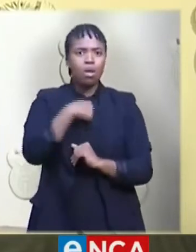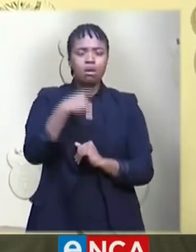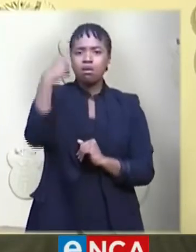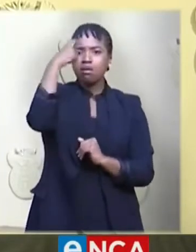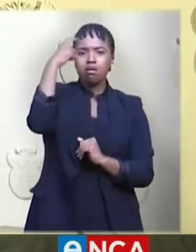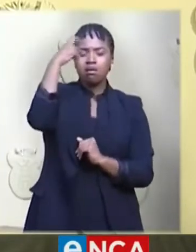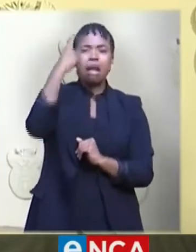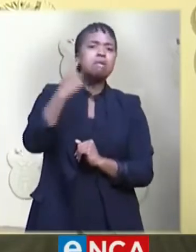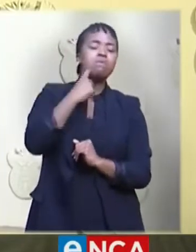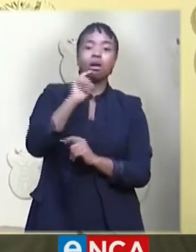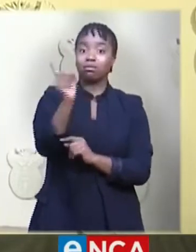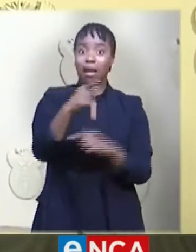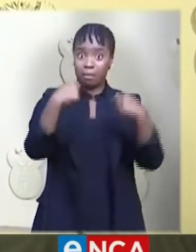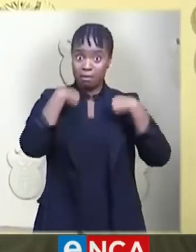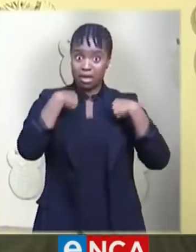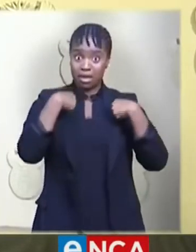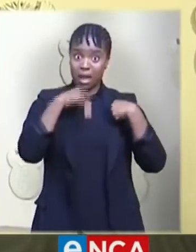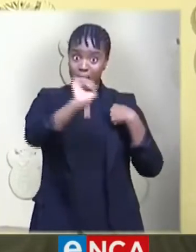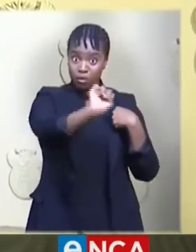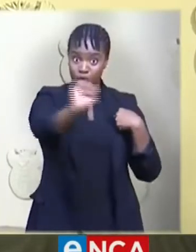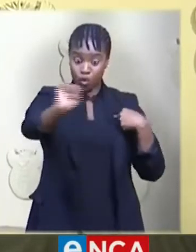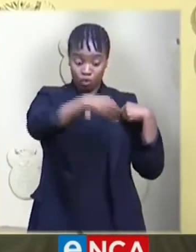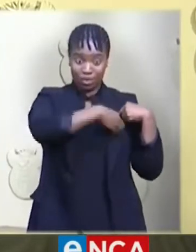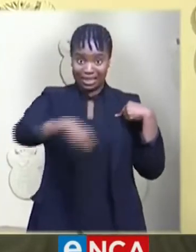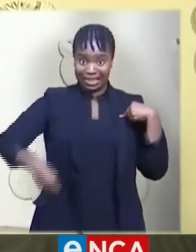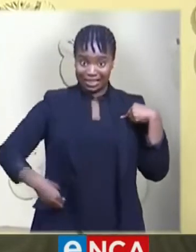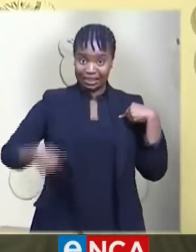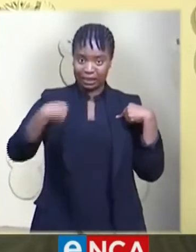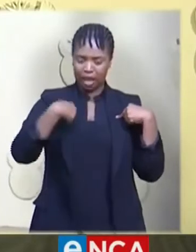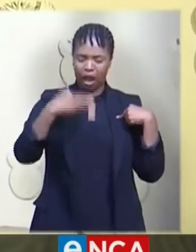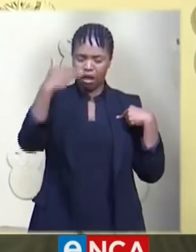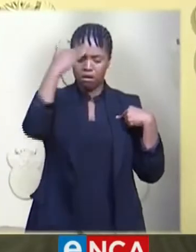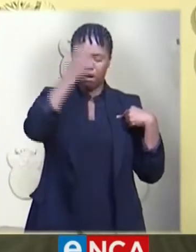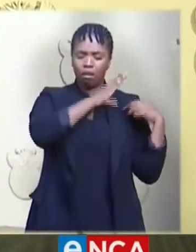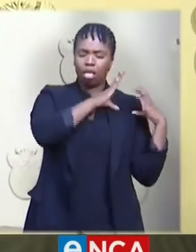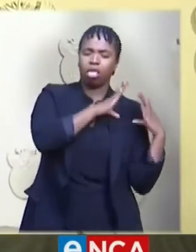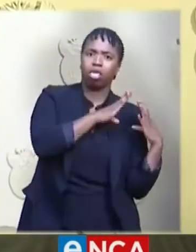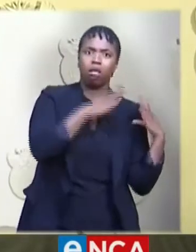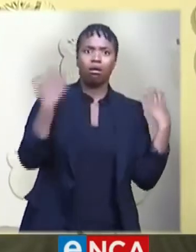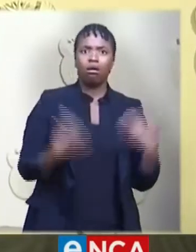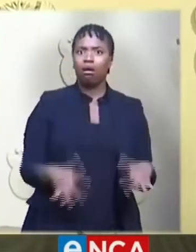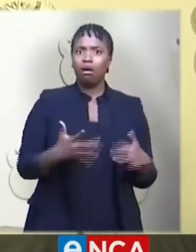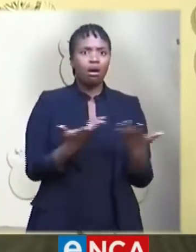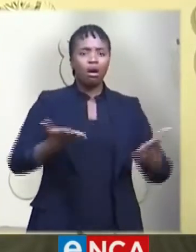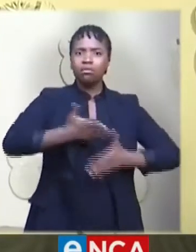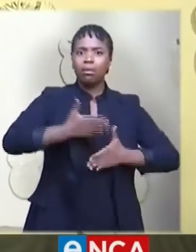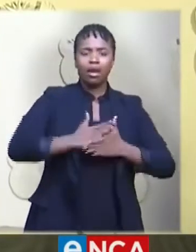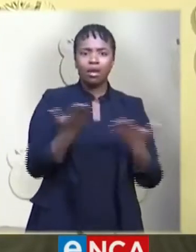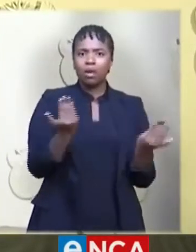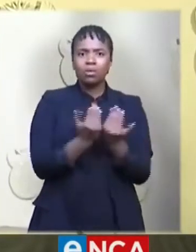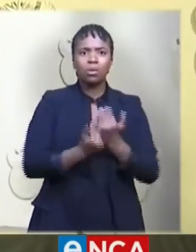As your President, I am mindful of the great and heavy burden this will impose on you.